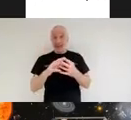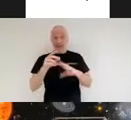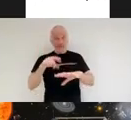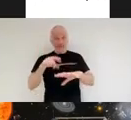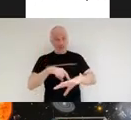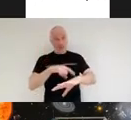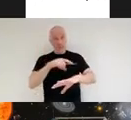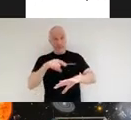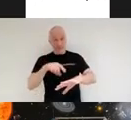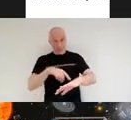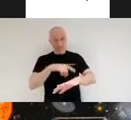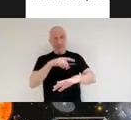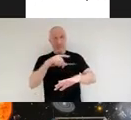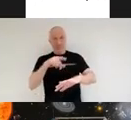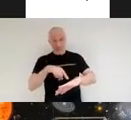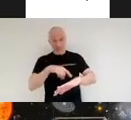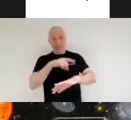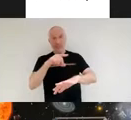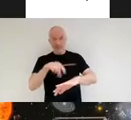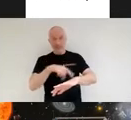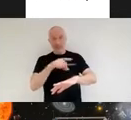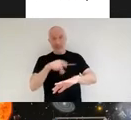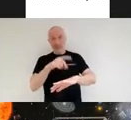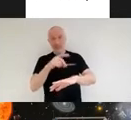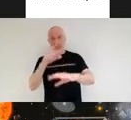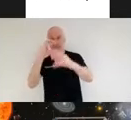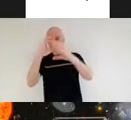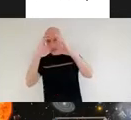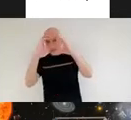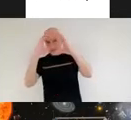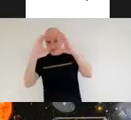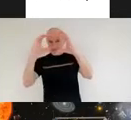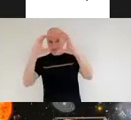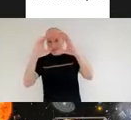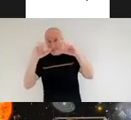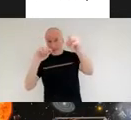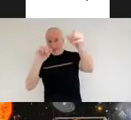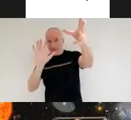spectrum that we need to analyze so web's got a lot of work to do